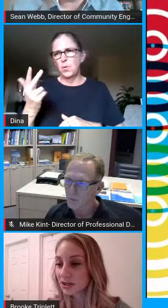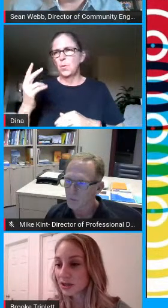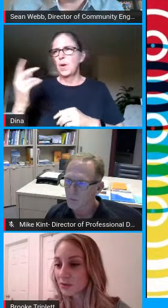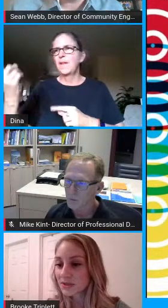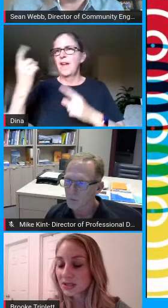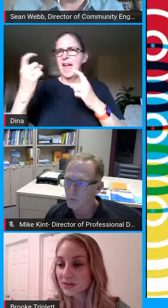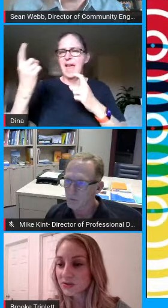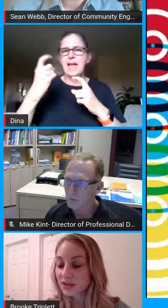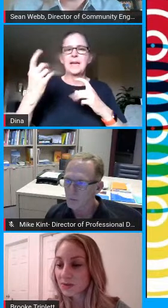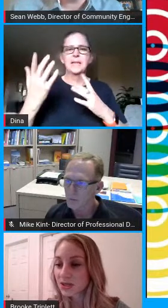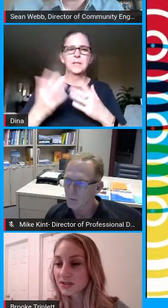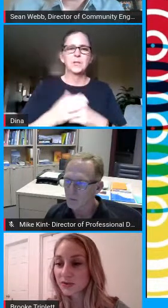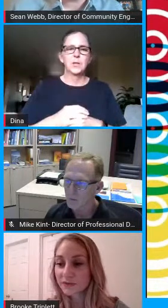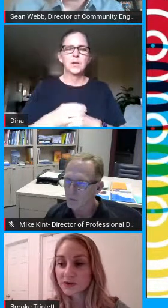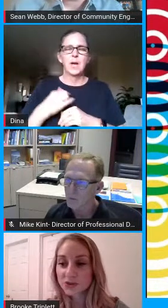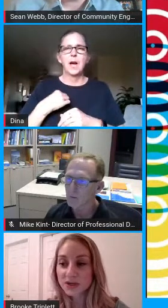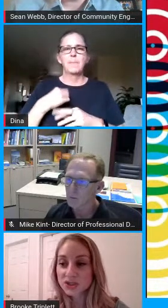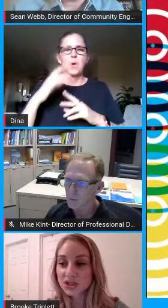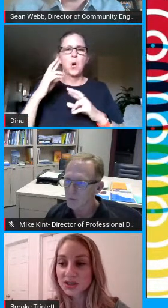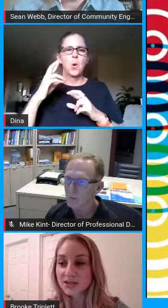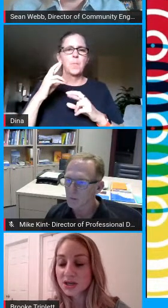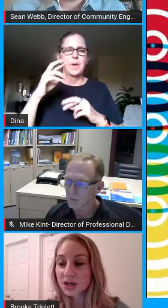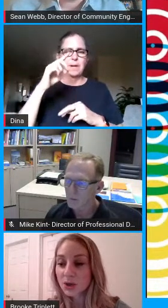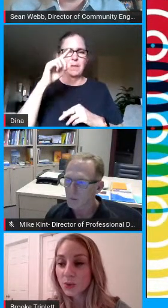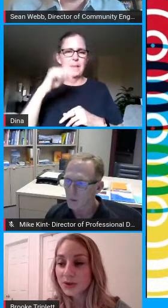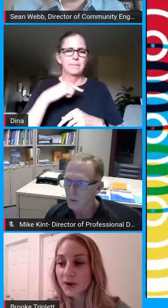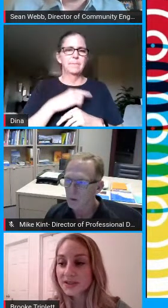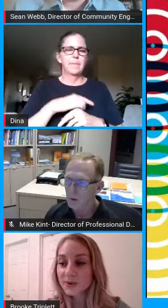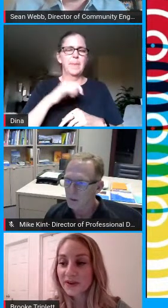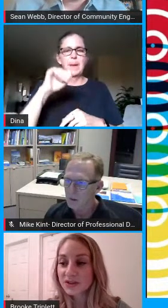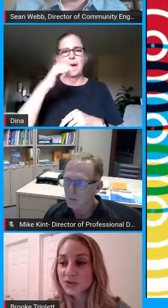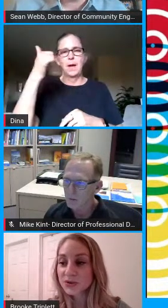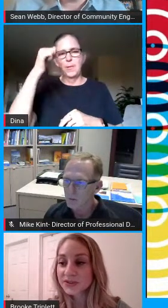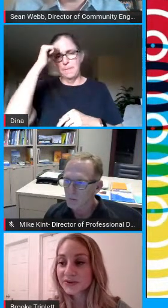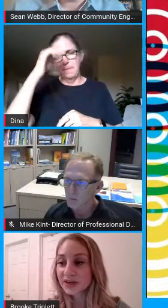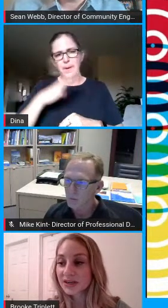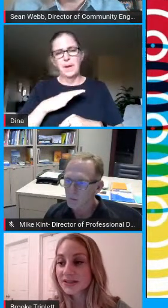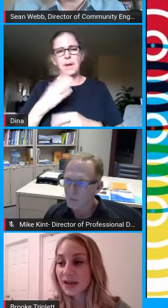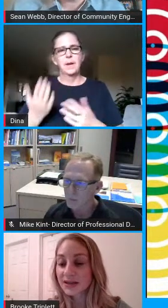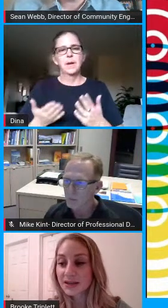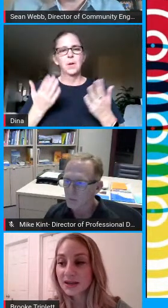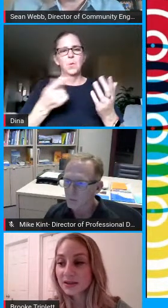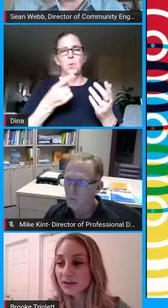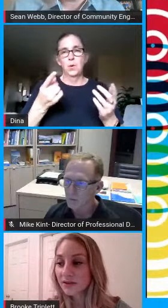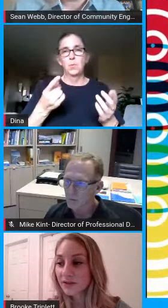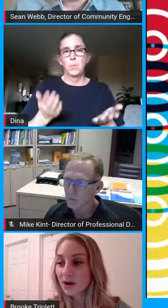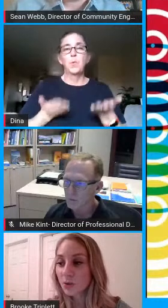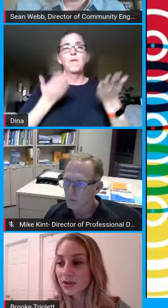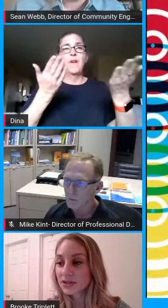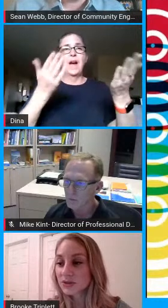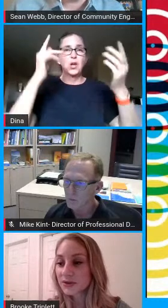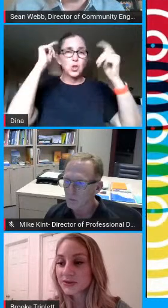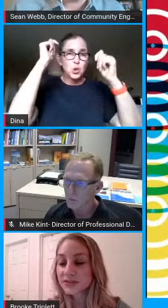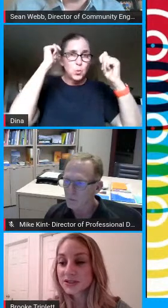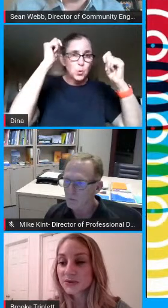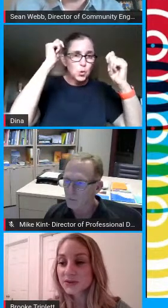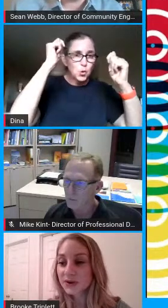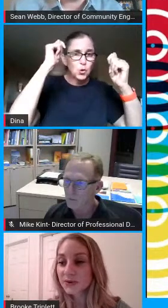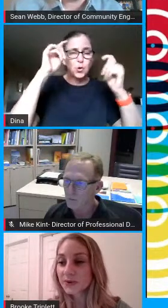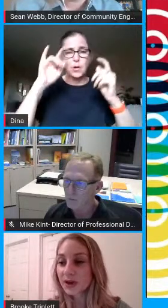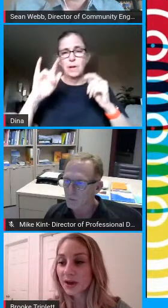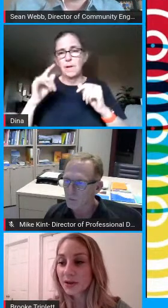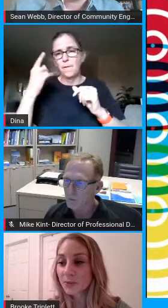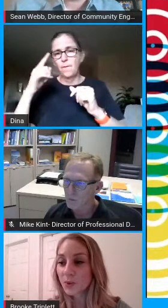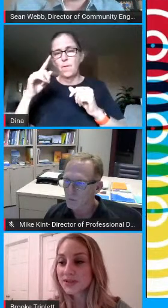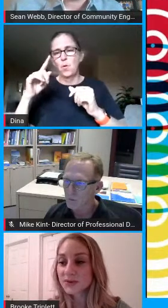and sean can help us answer some of these so the first question is will you guys provide tutors for kids that need it if there are willing tutors to do